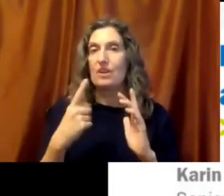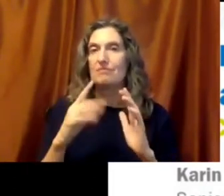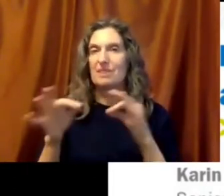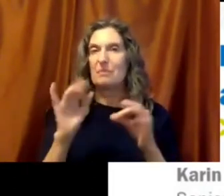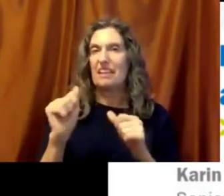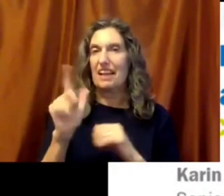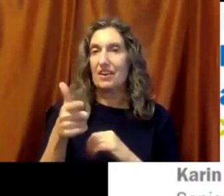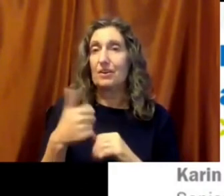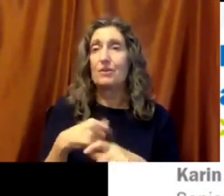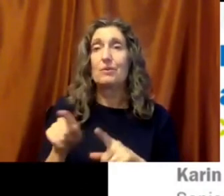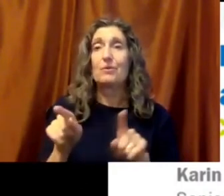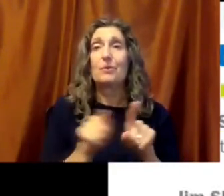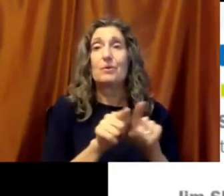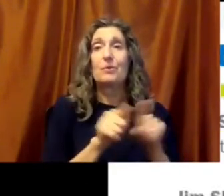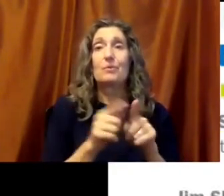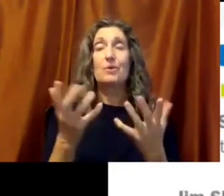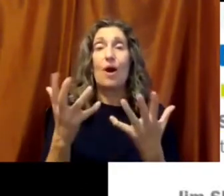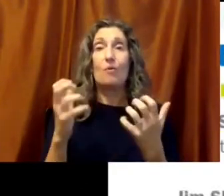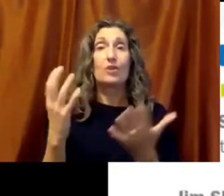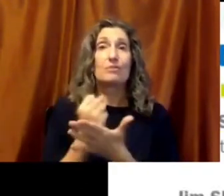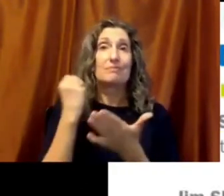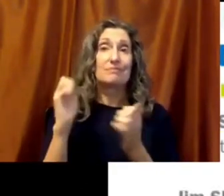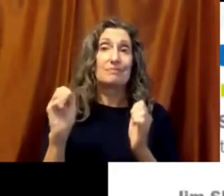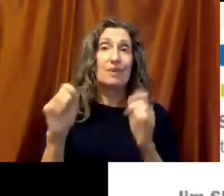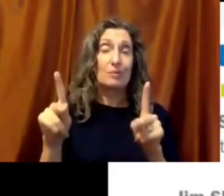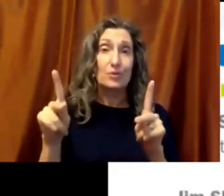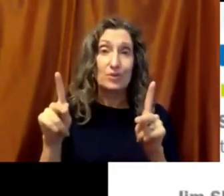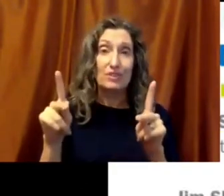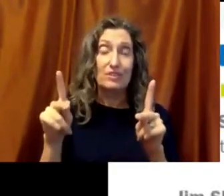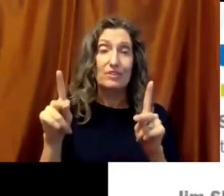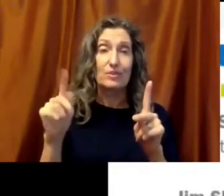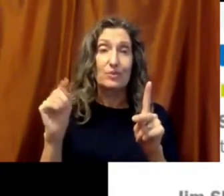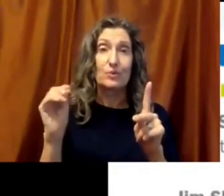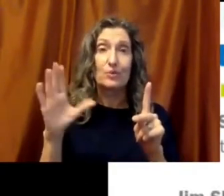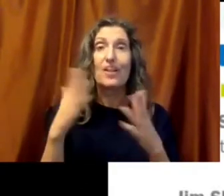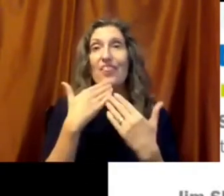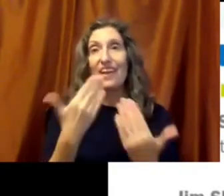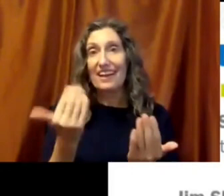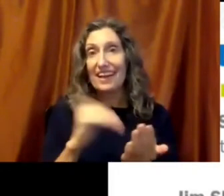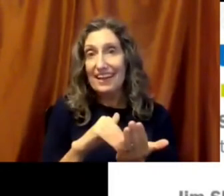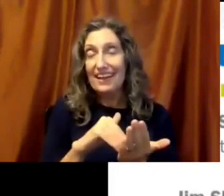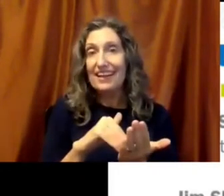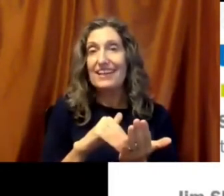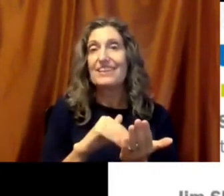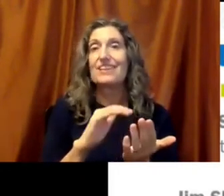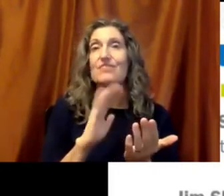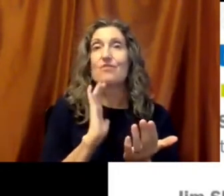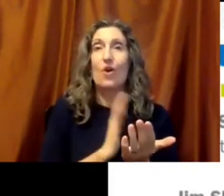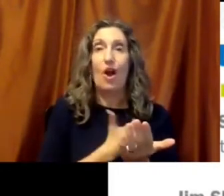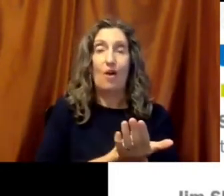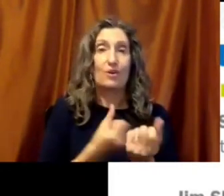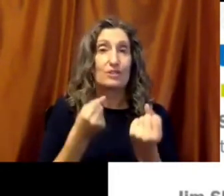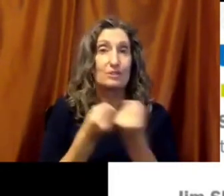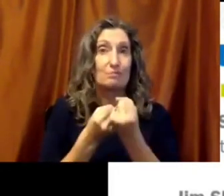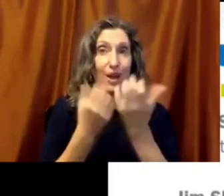up a little bit later. But I also want to take this opportunity to thank again, to our sponsors